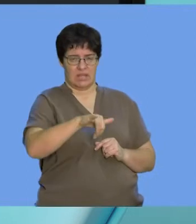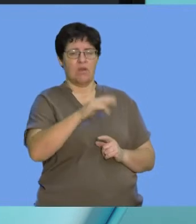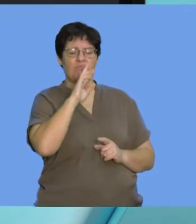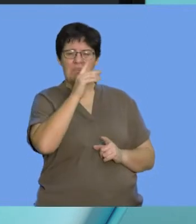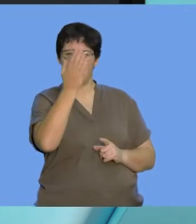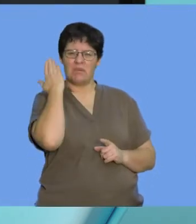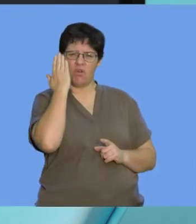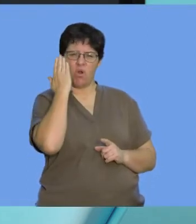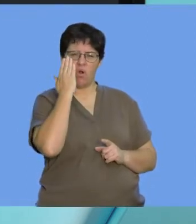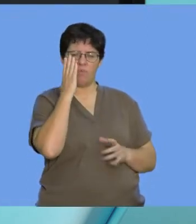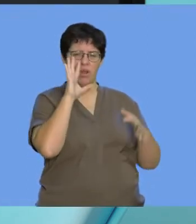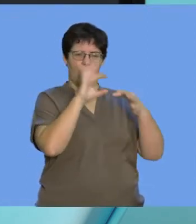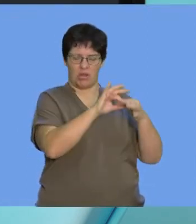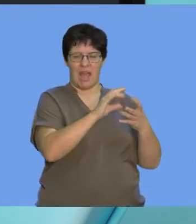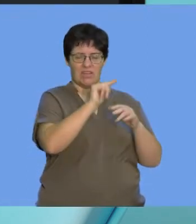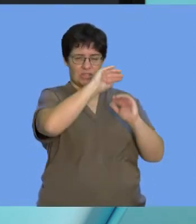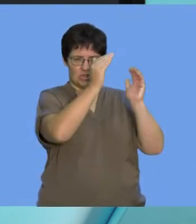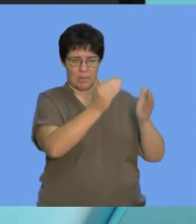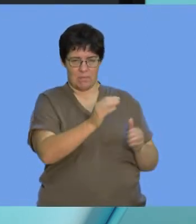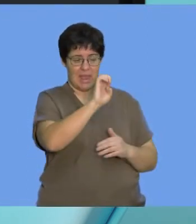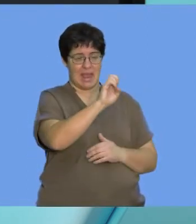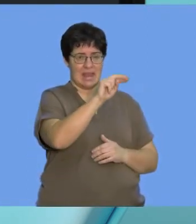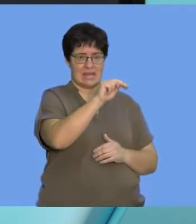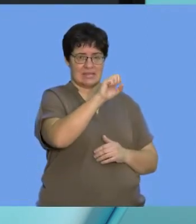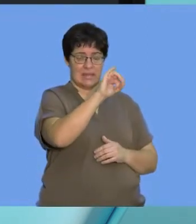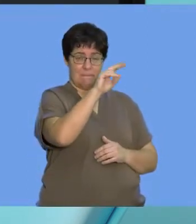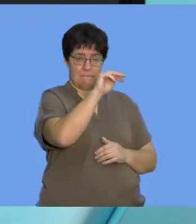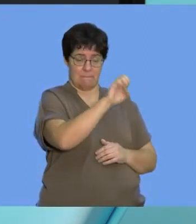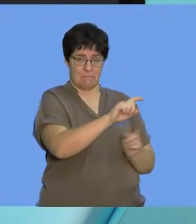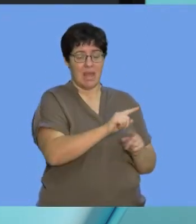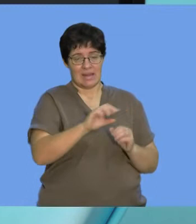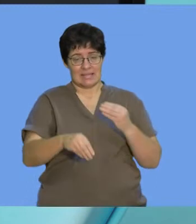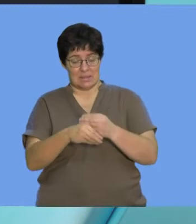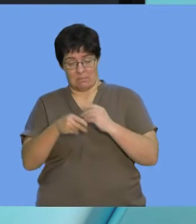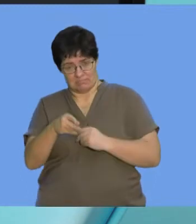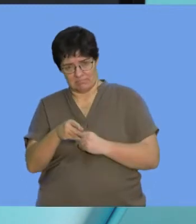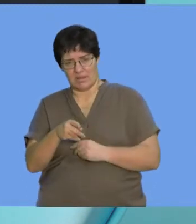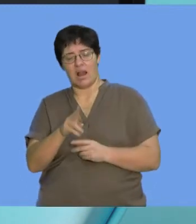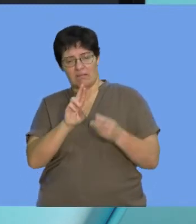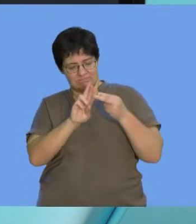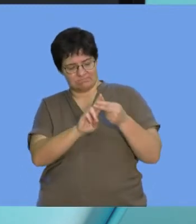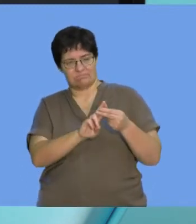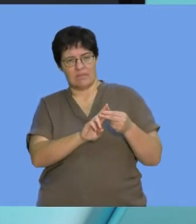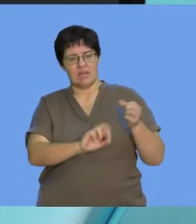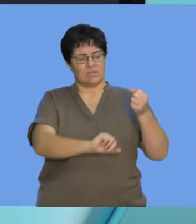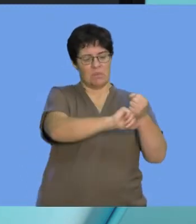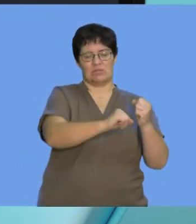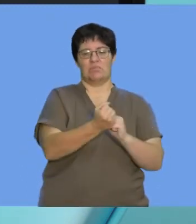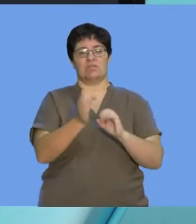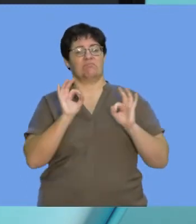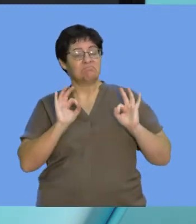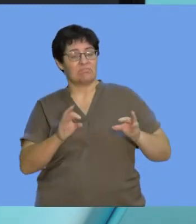where you have a specific shape of an enzyme and a substrate that's unique. And these complement each other in a unique way.